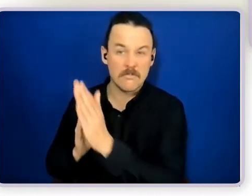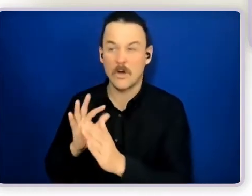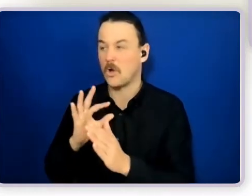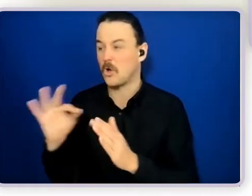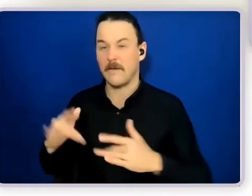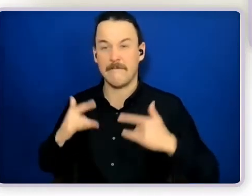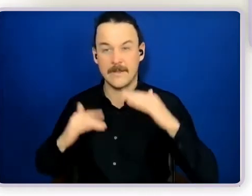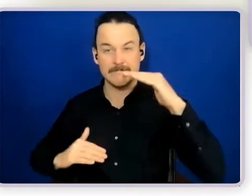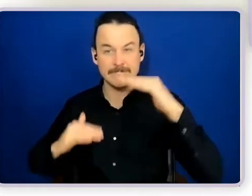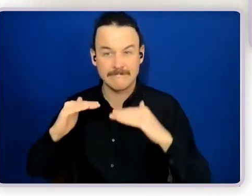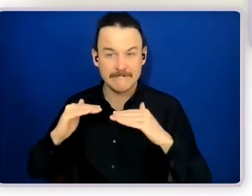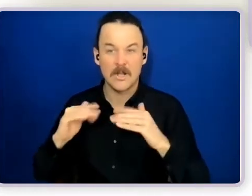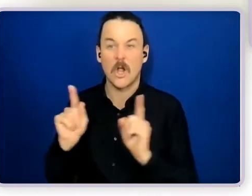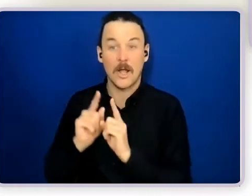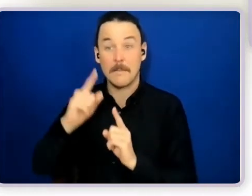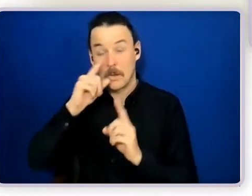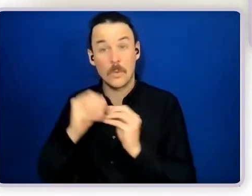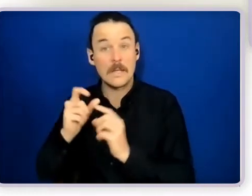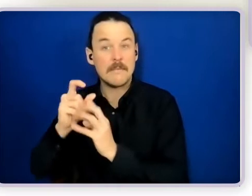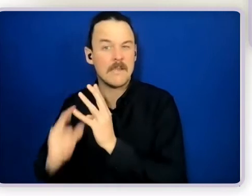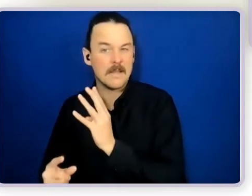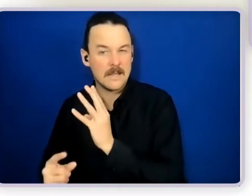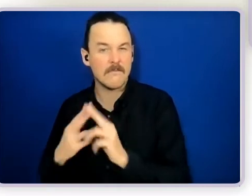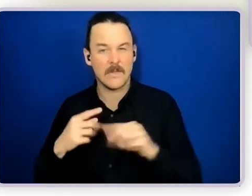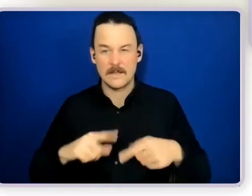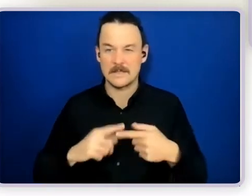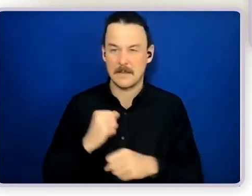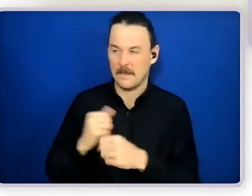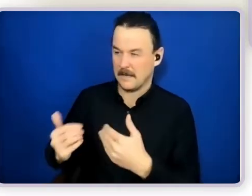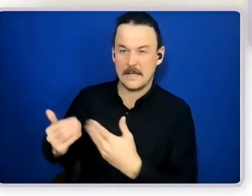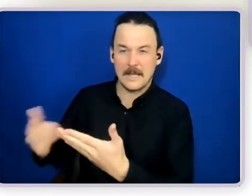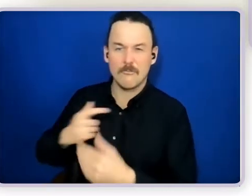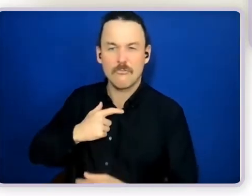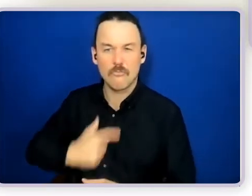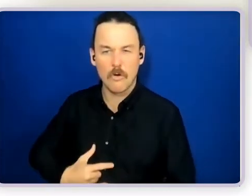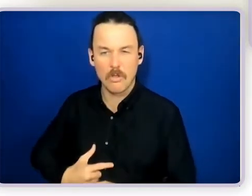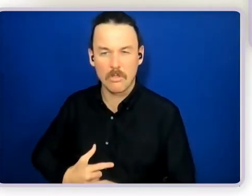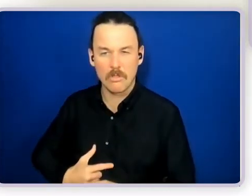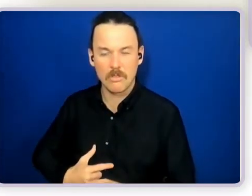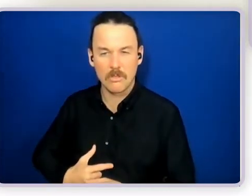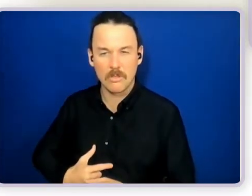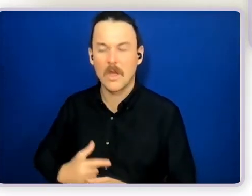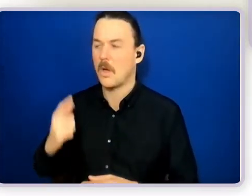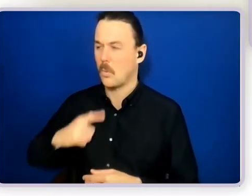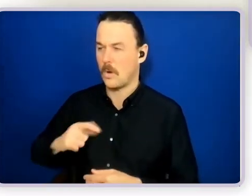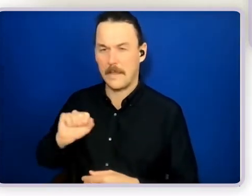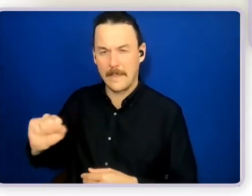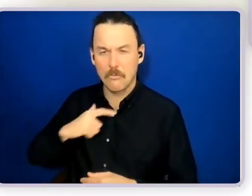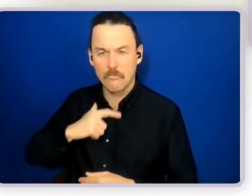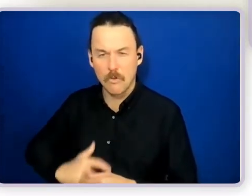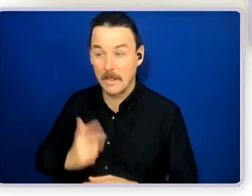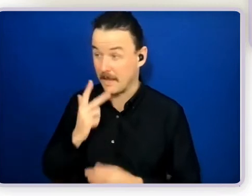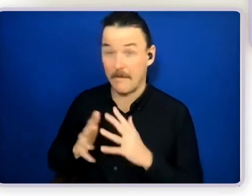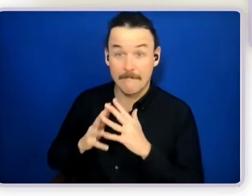disability. The value of focusing on valued roles is that, like I said earlier, it can